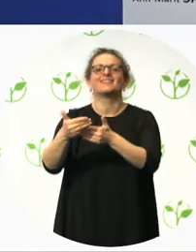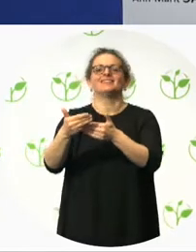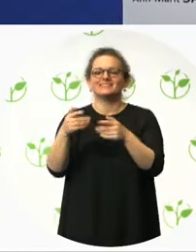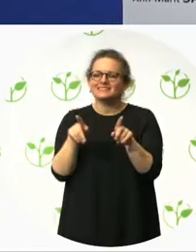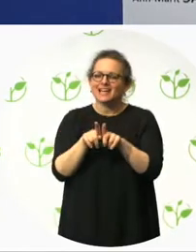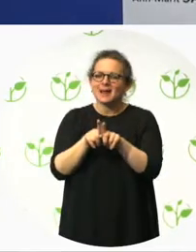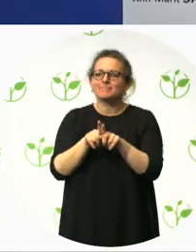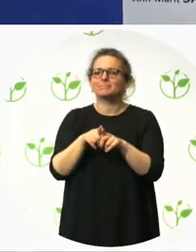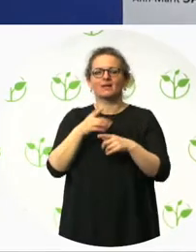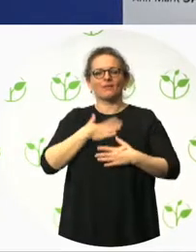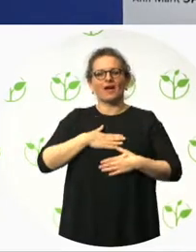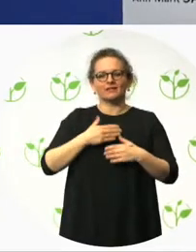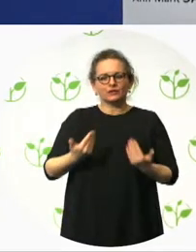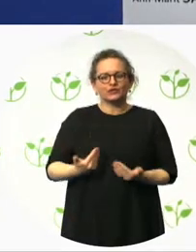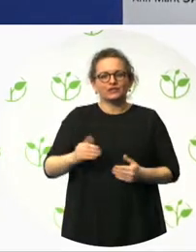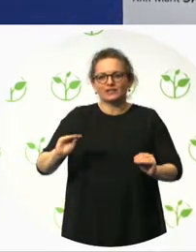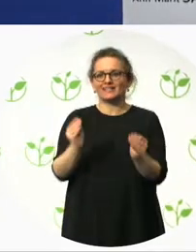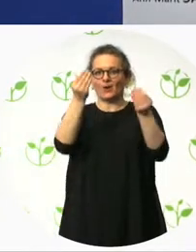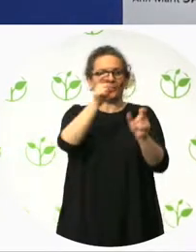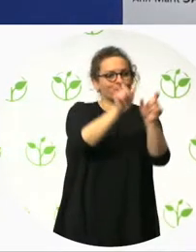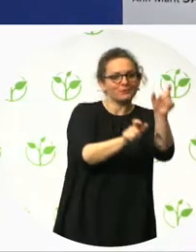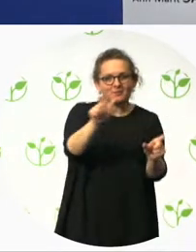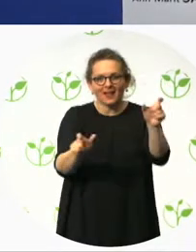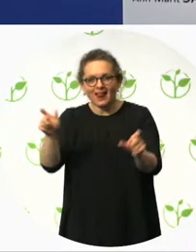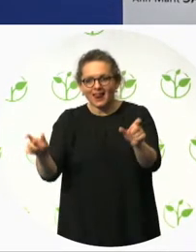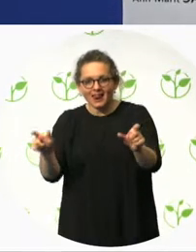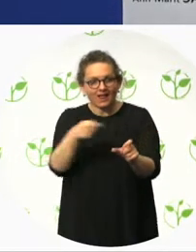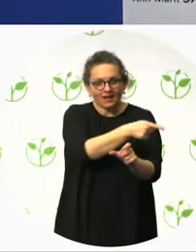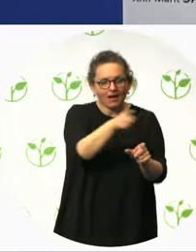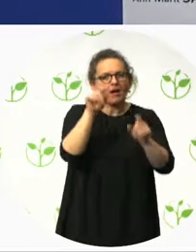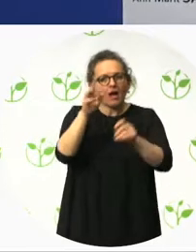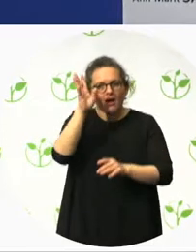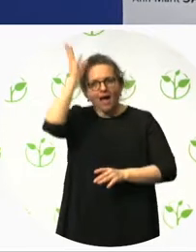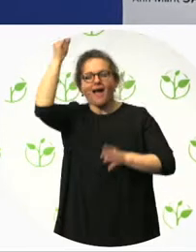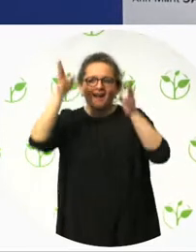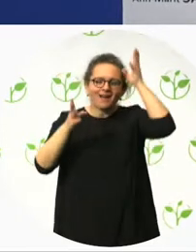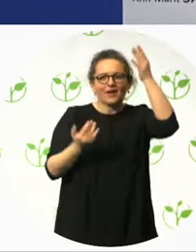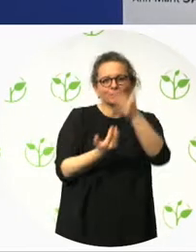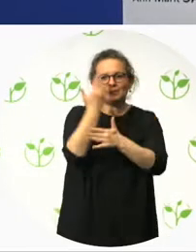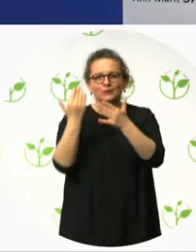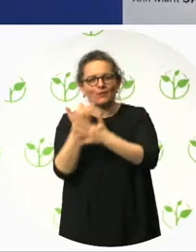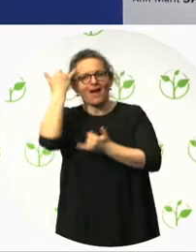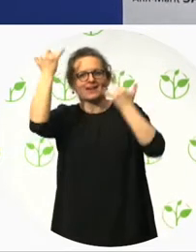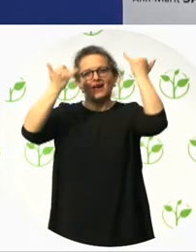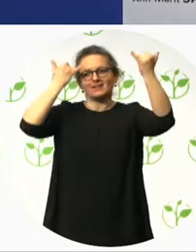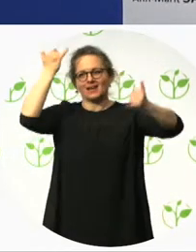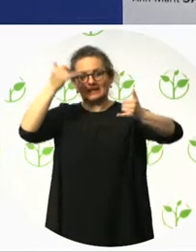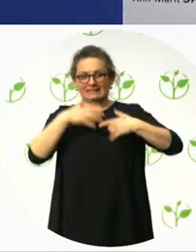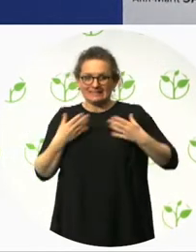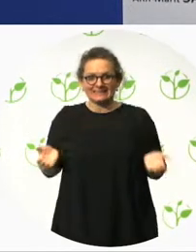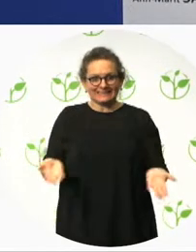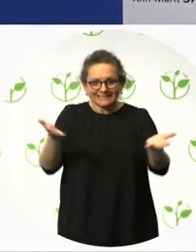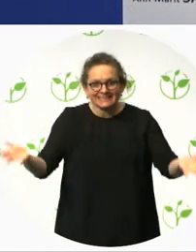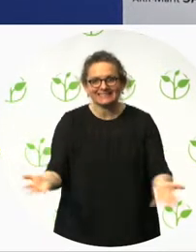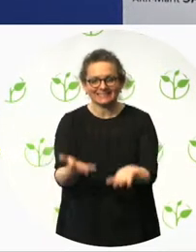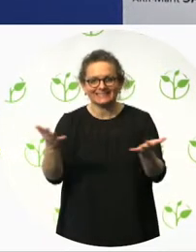to actually bring this to the next level as we move forward. So just in Ireland, here are some examples of